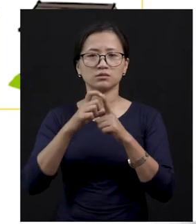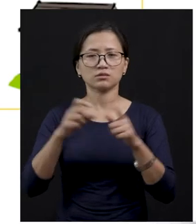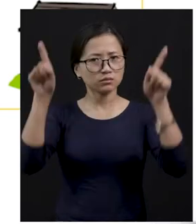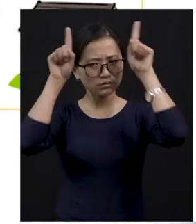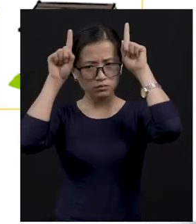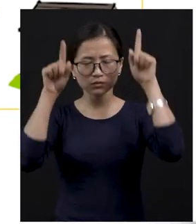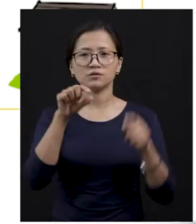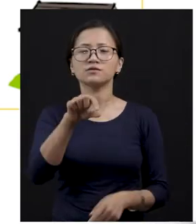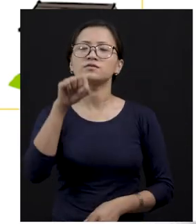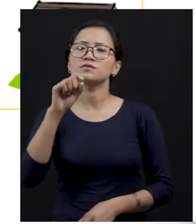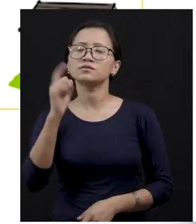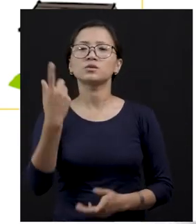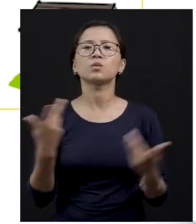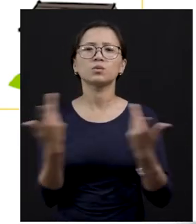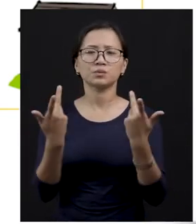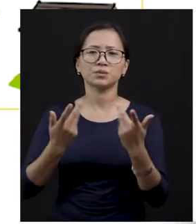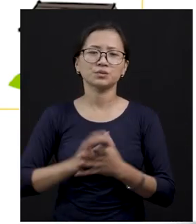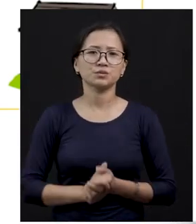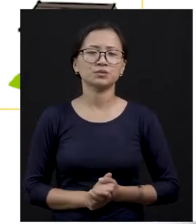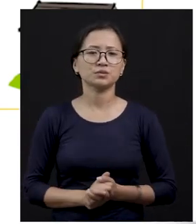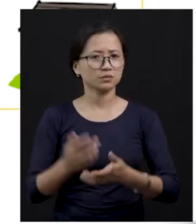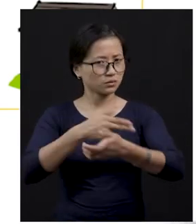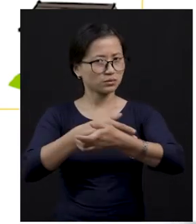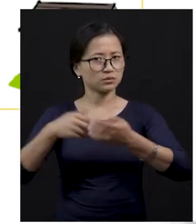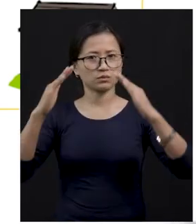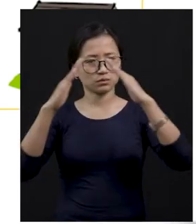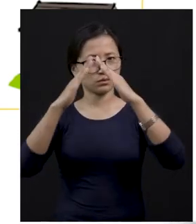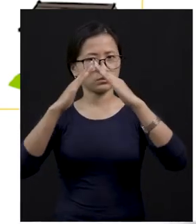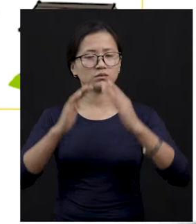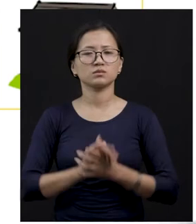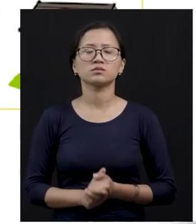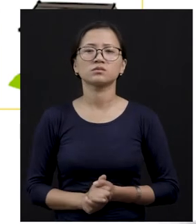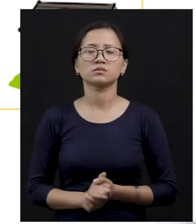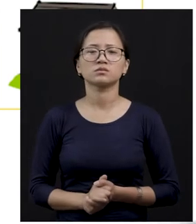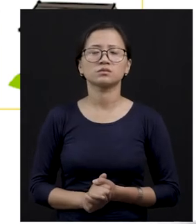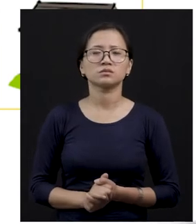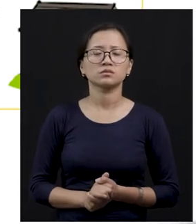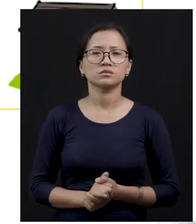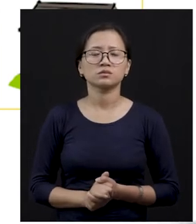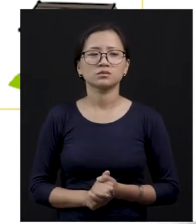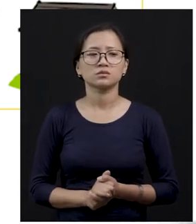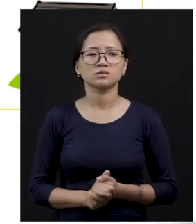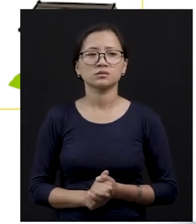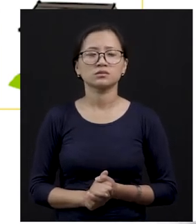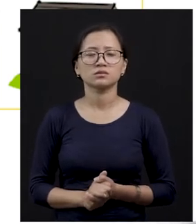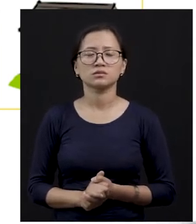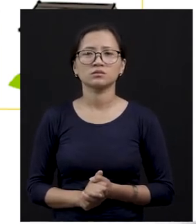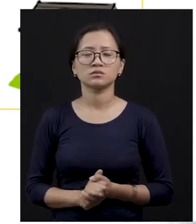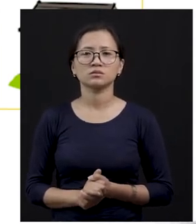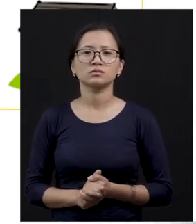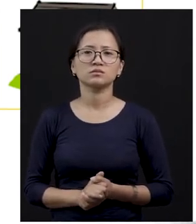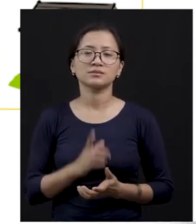cow. Where do they live? What is the name of their shelter? Yes, children, guess, guess, guess,